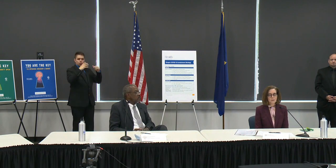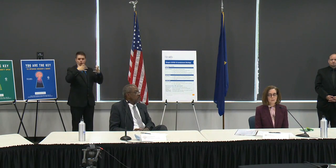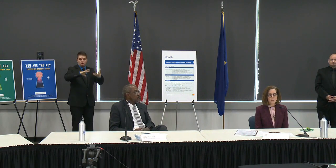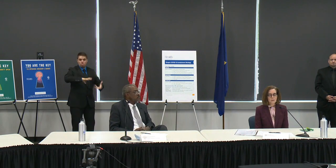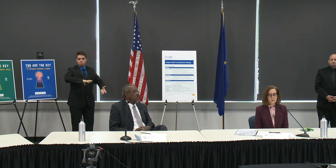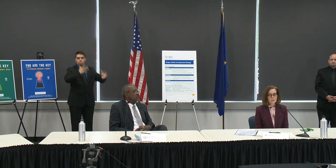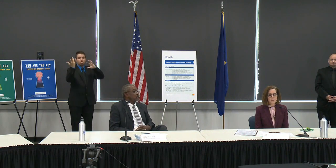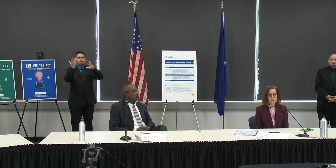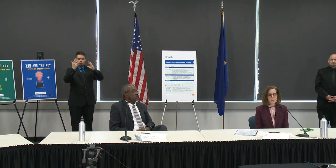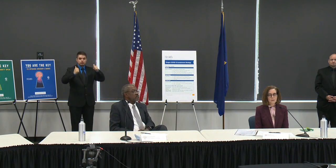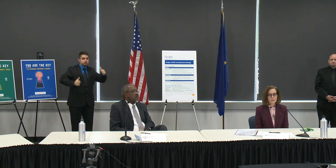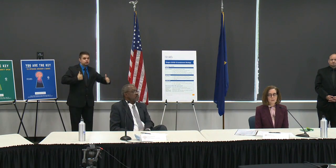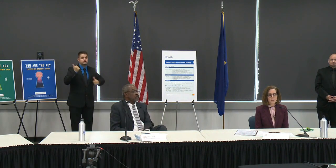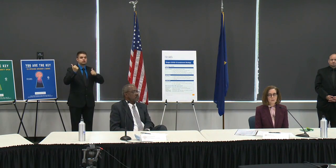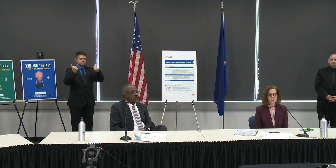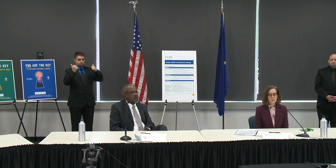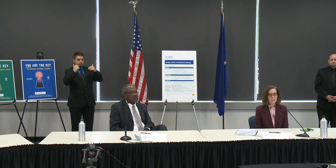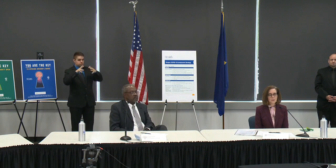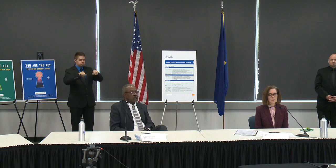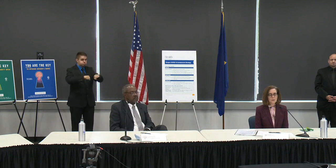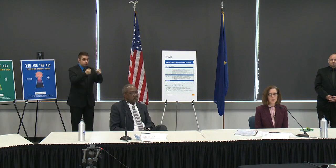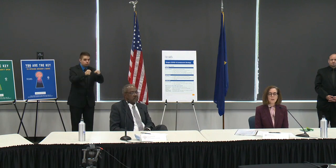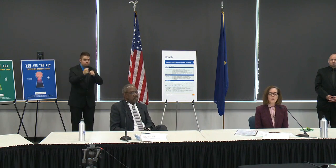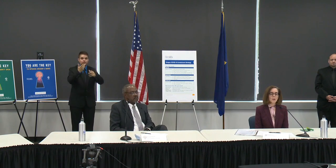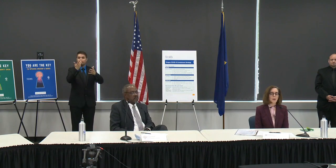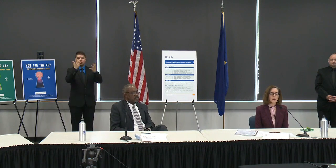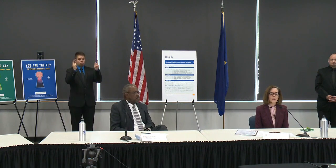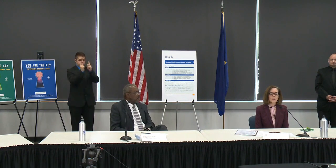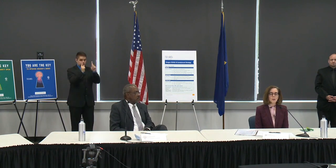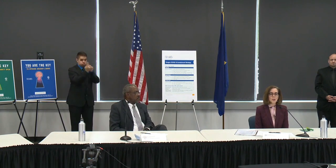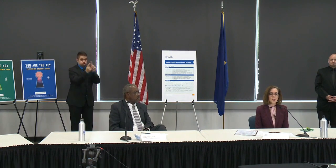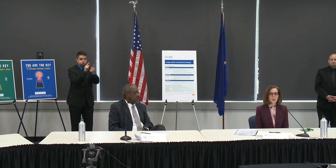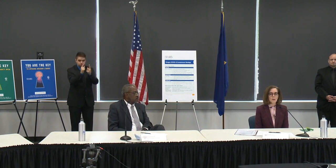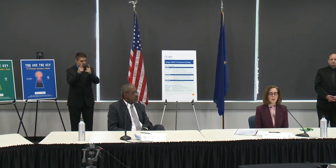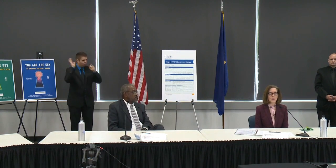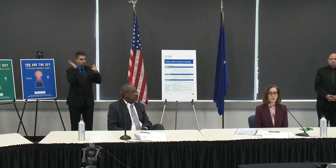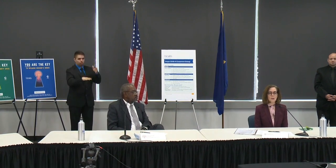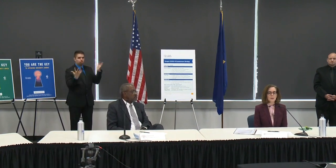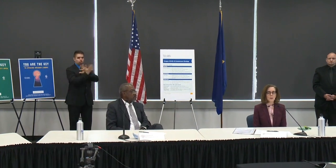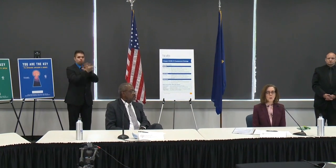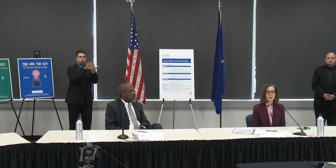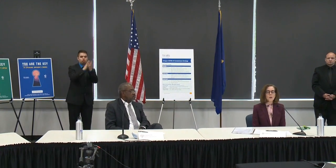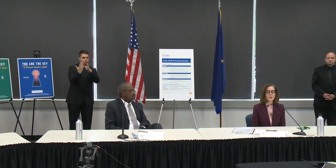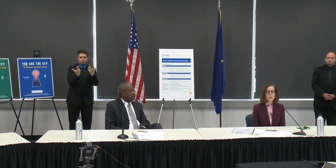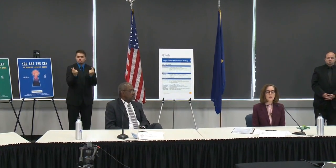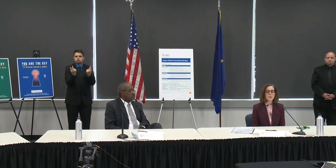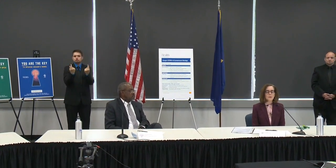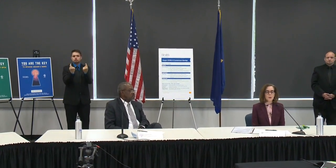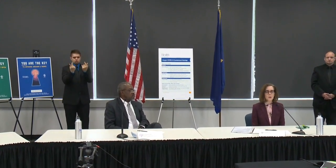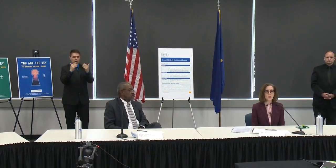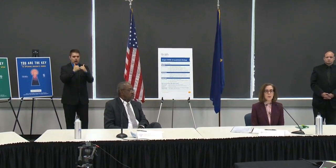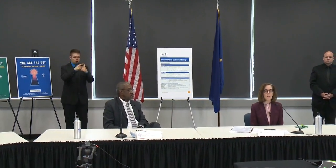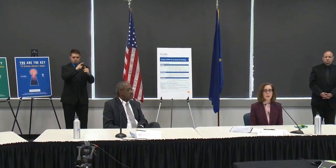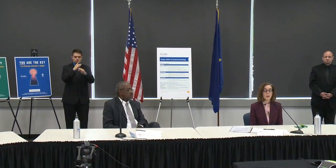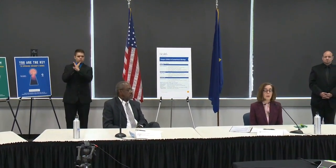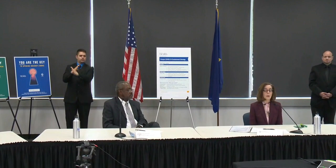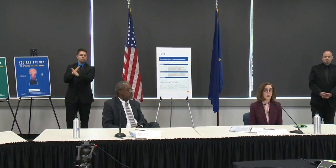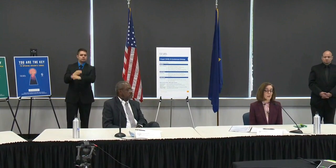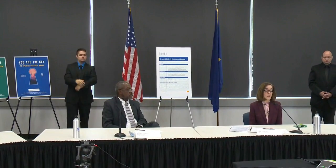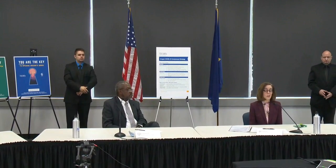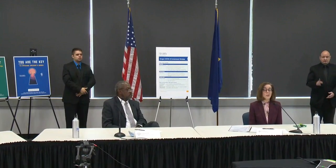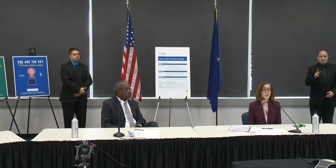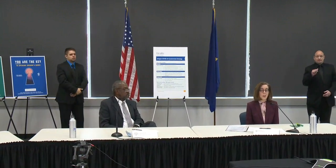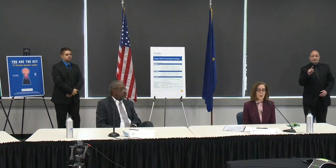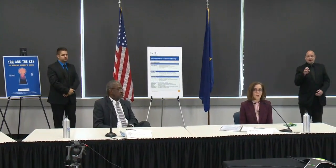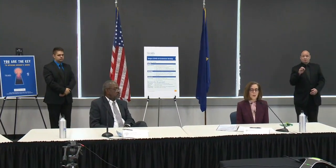egregious violations of these social distancing norms we've created look i understand that uh oregonians are frustrated and